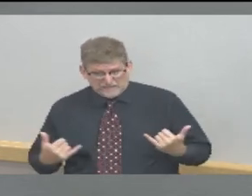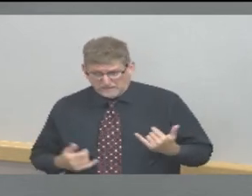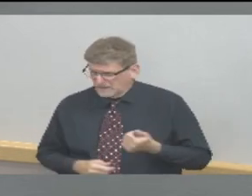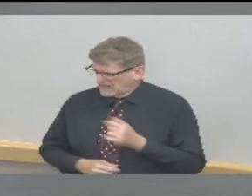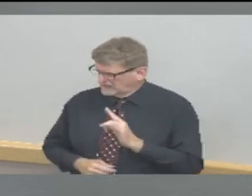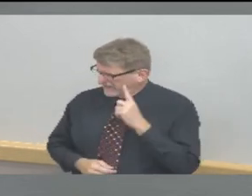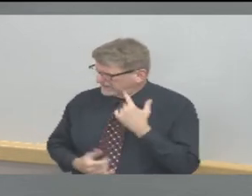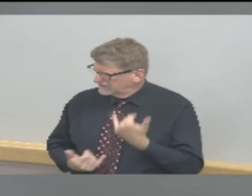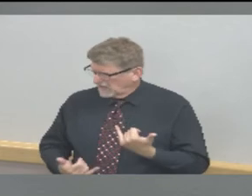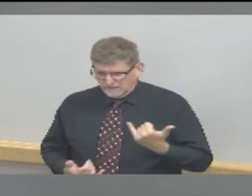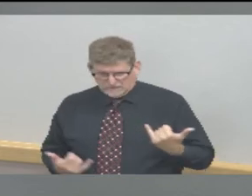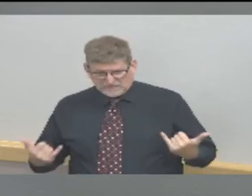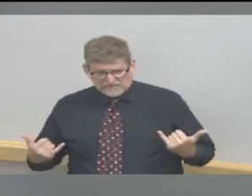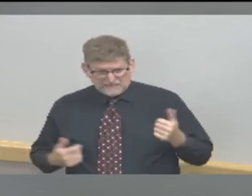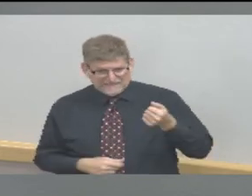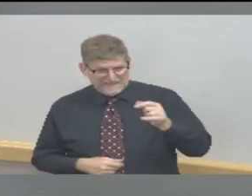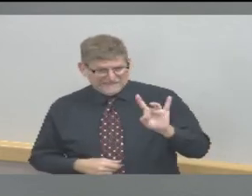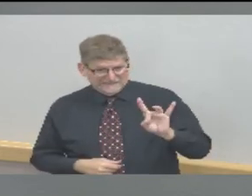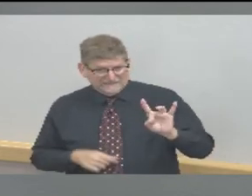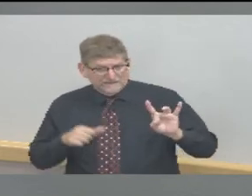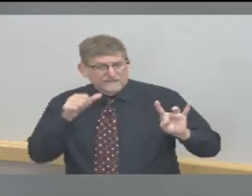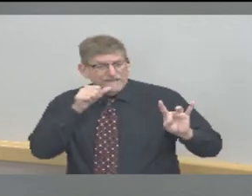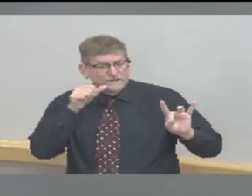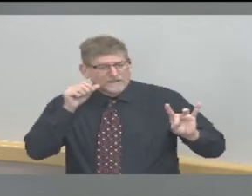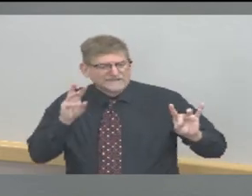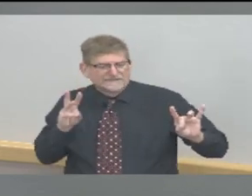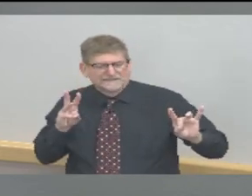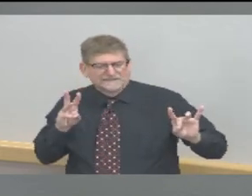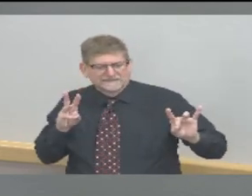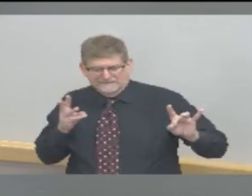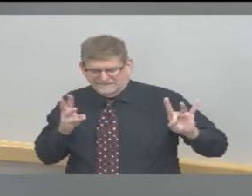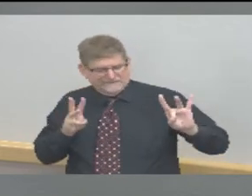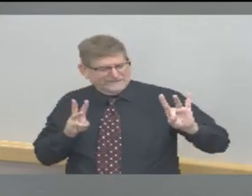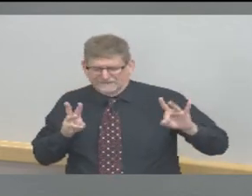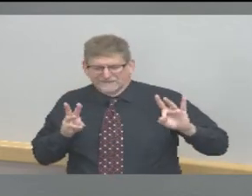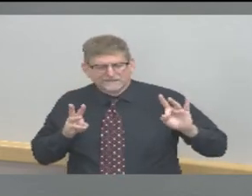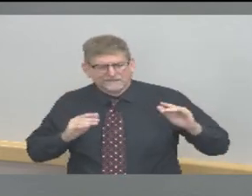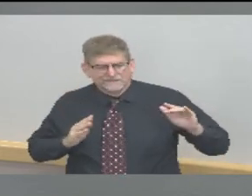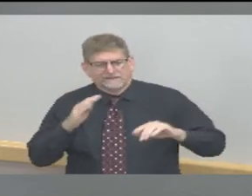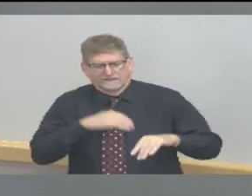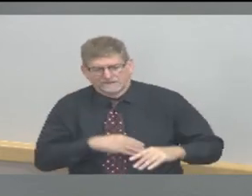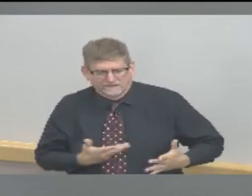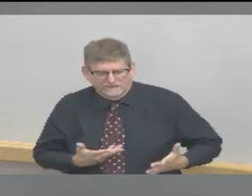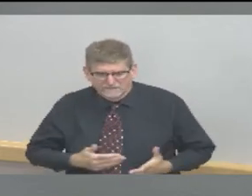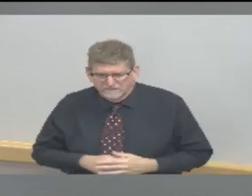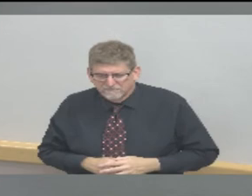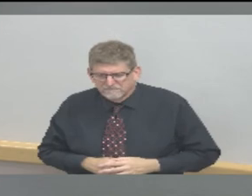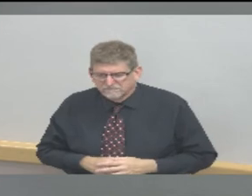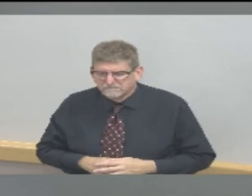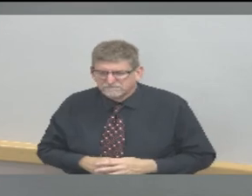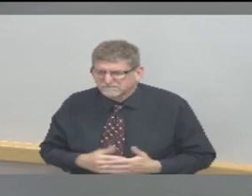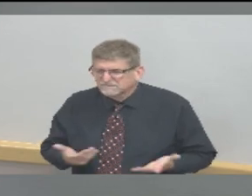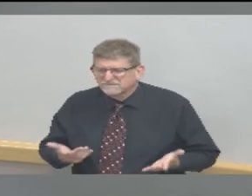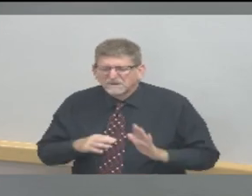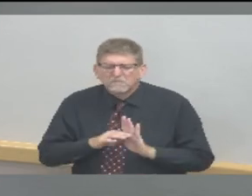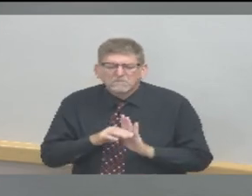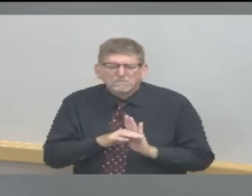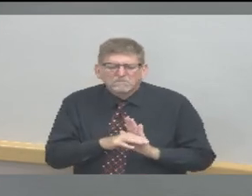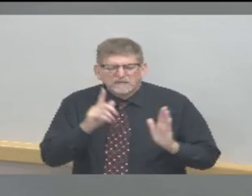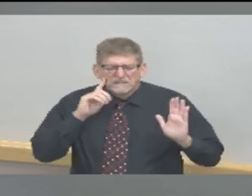Yesterday, I believe it was six or eight. So it was lower. And so it goes up and down. And what we look at is